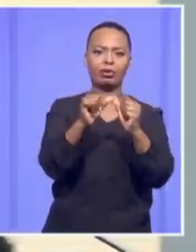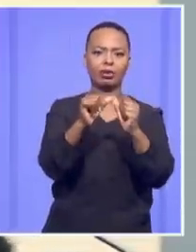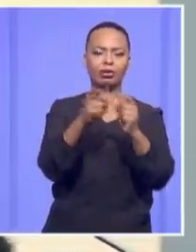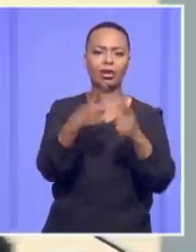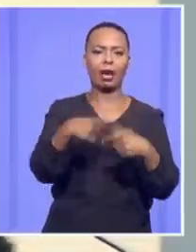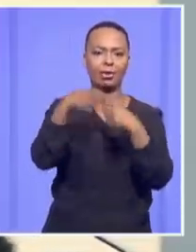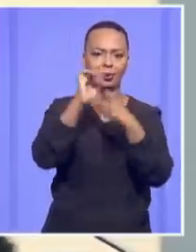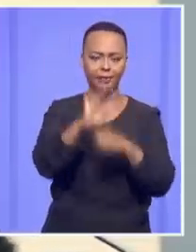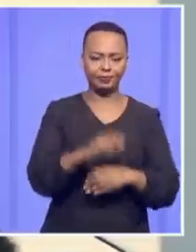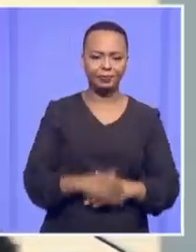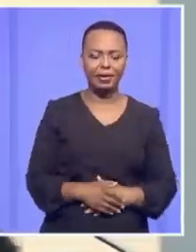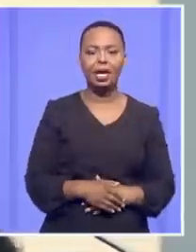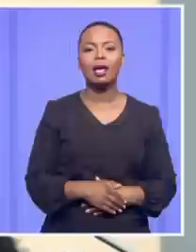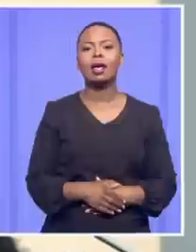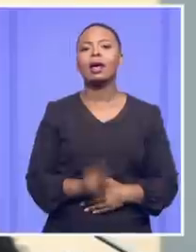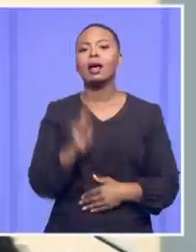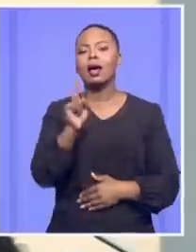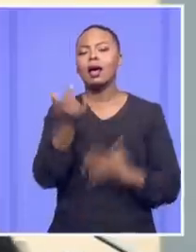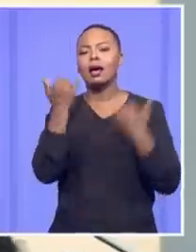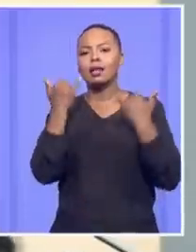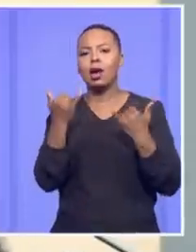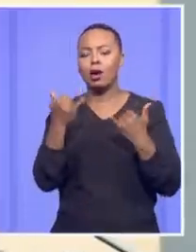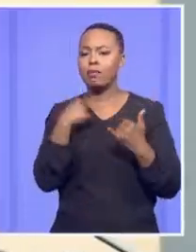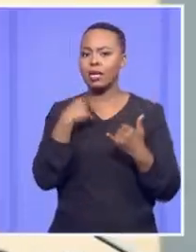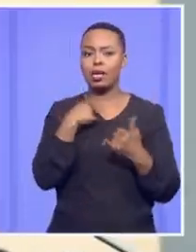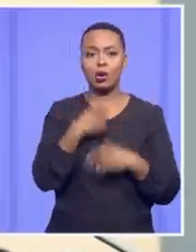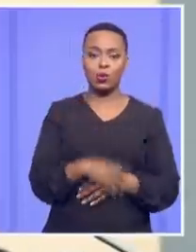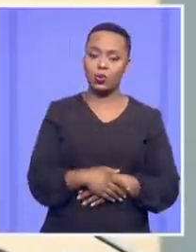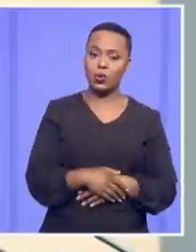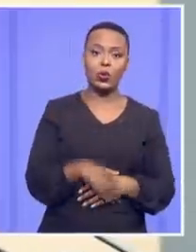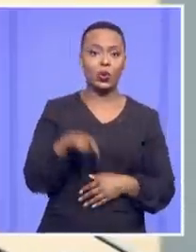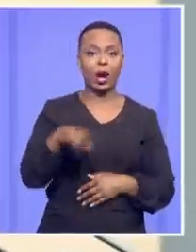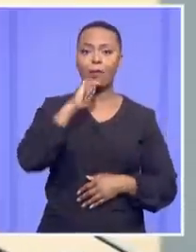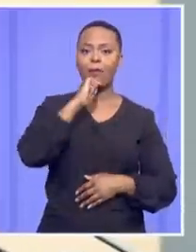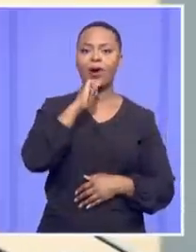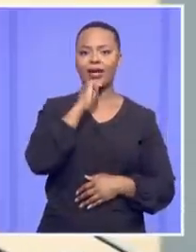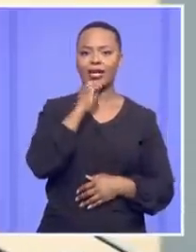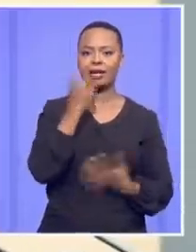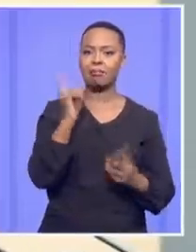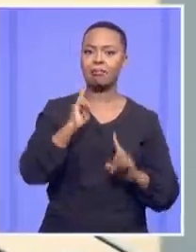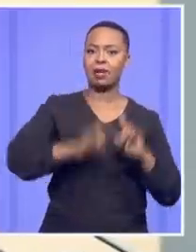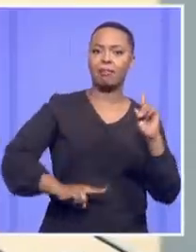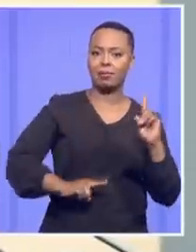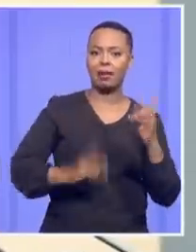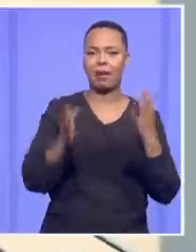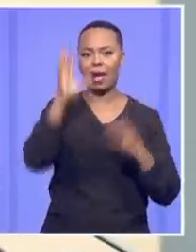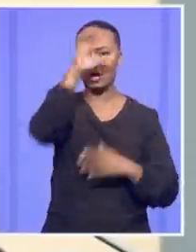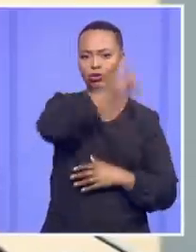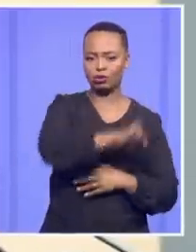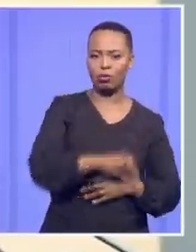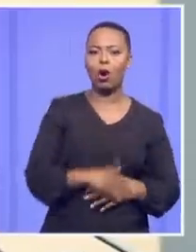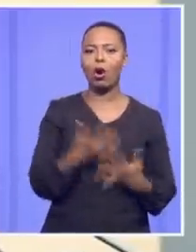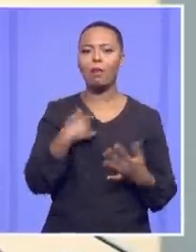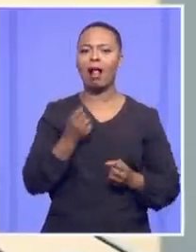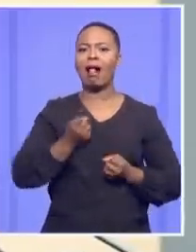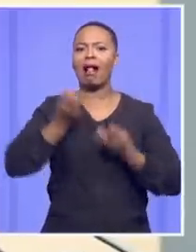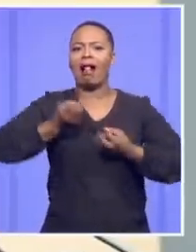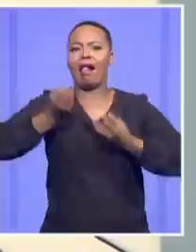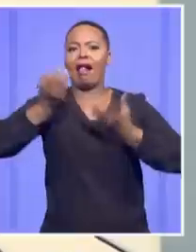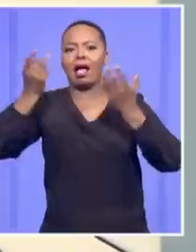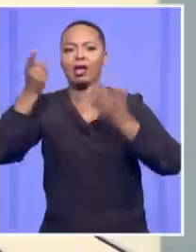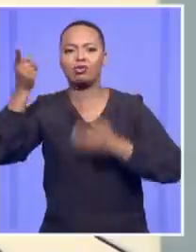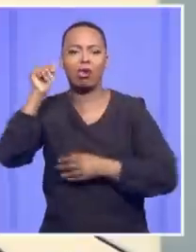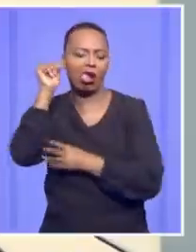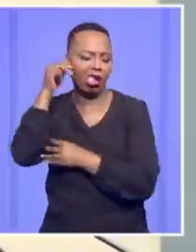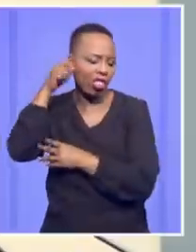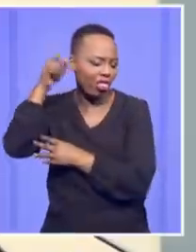Can I now assume that I have been unsuccessful this morning? Can I assume that my attempts have fallen on deaf ears, and that you have decided